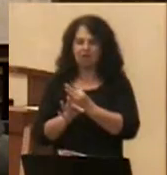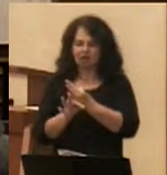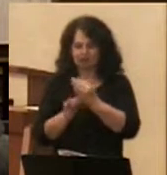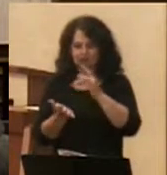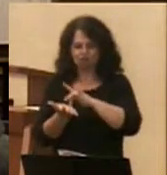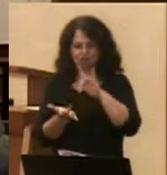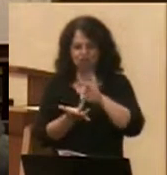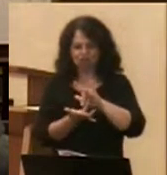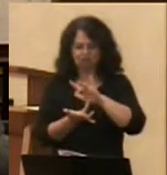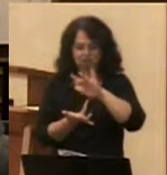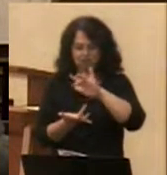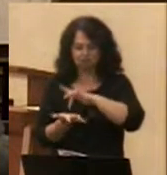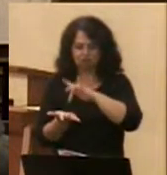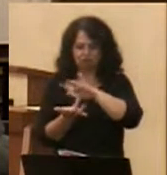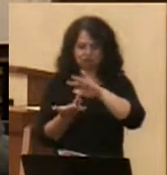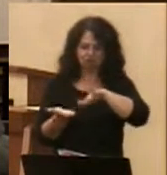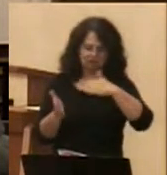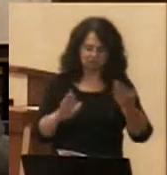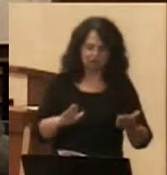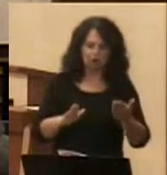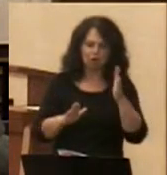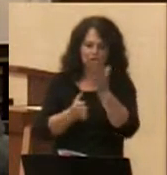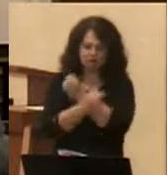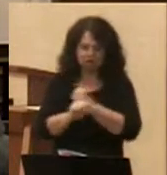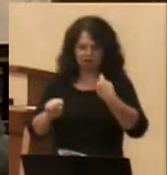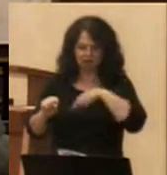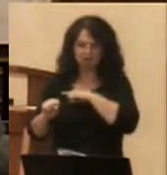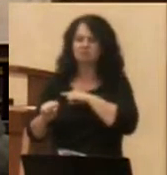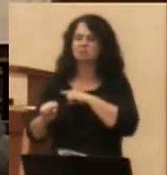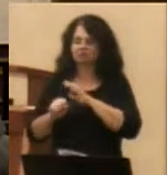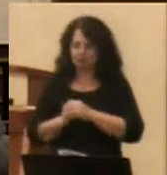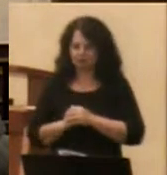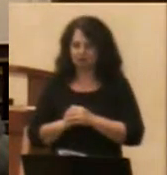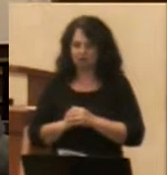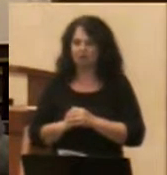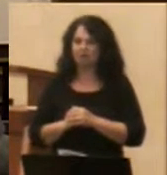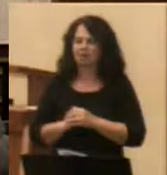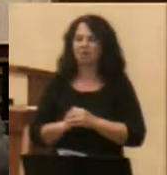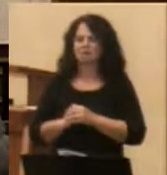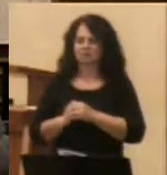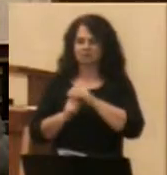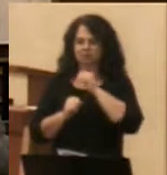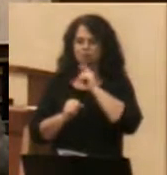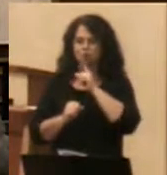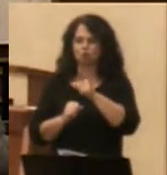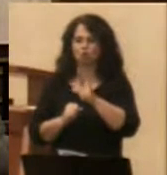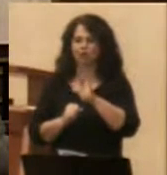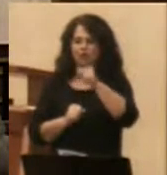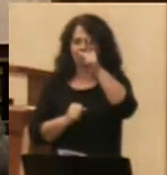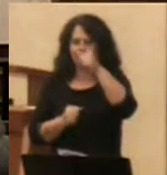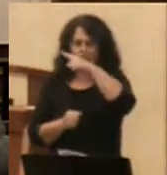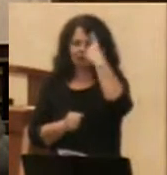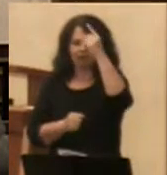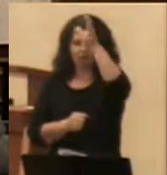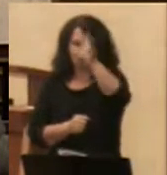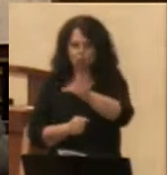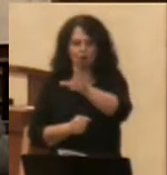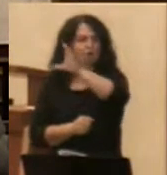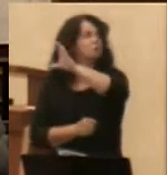believes from the heart will be justified, we read in Romans 10. Although it is indeed a black cross